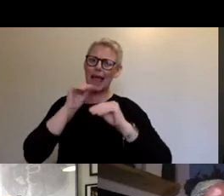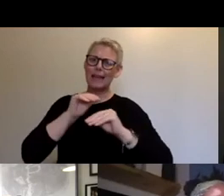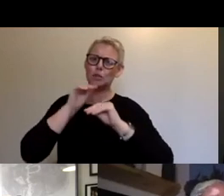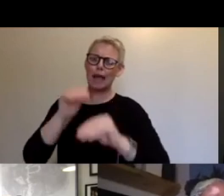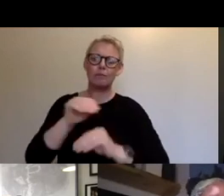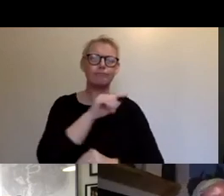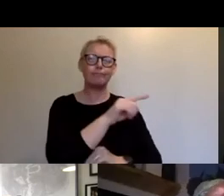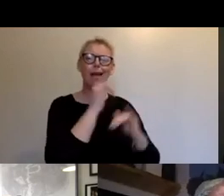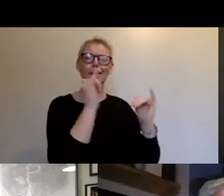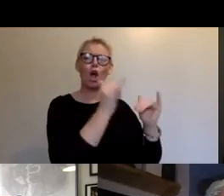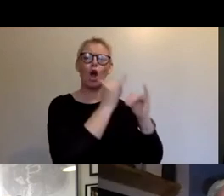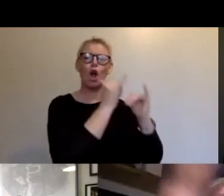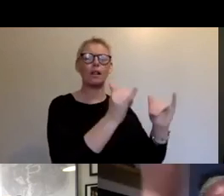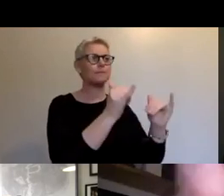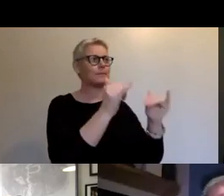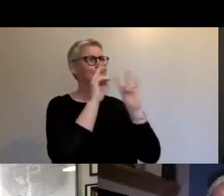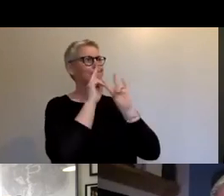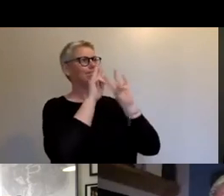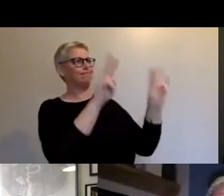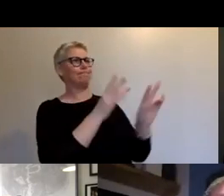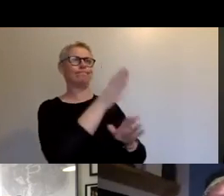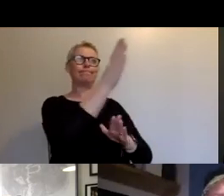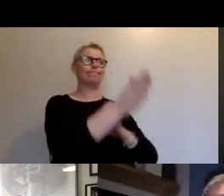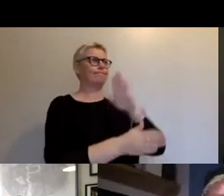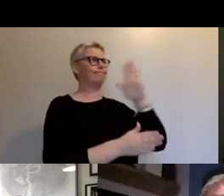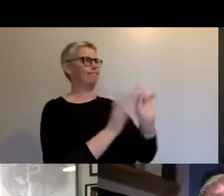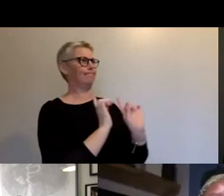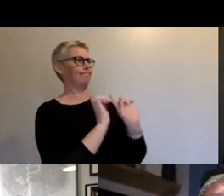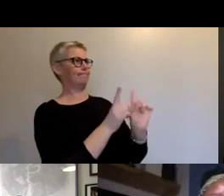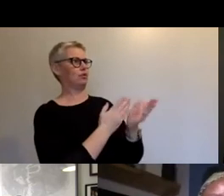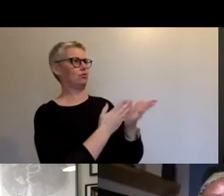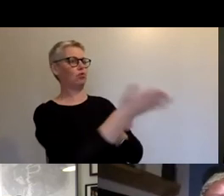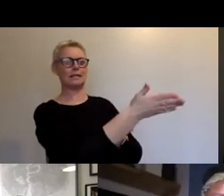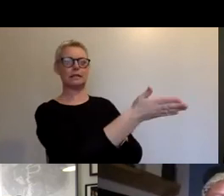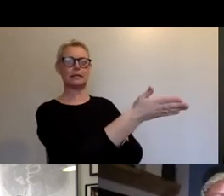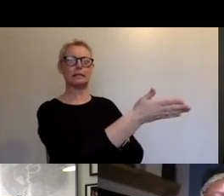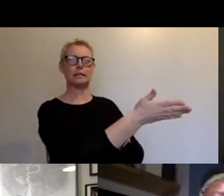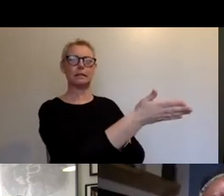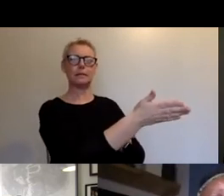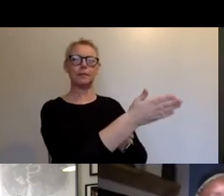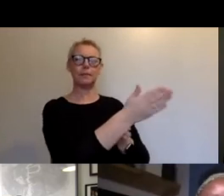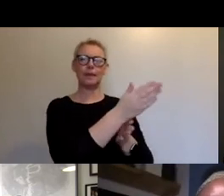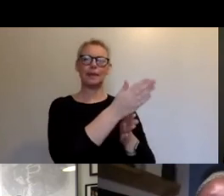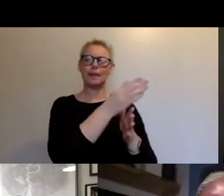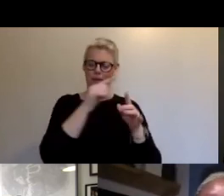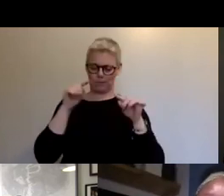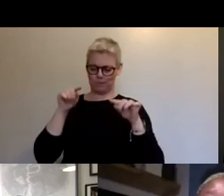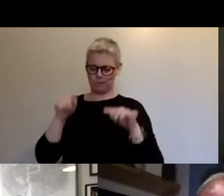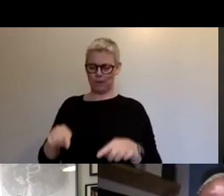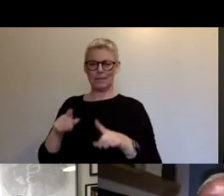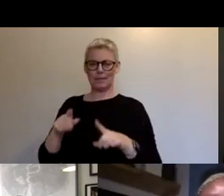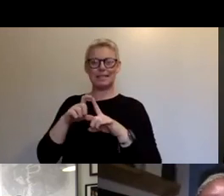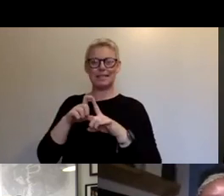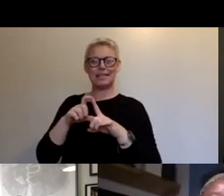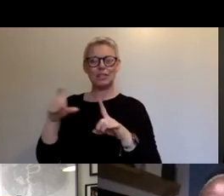much more kind of visceral. I'm going here. I'm going there kind of experience. You, you, you, you can capture people's imagination